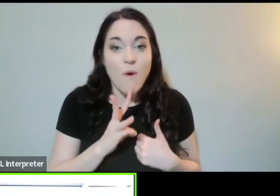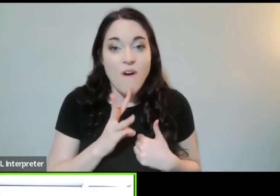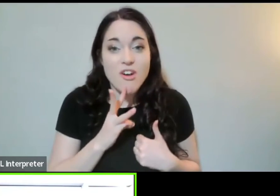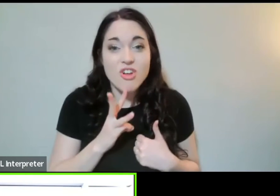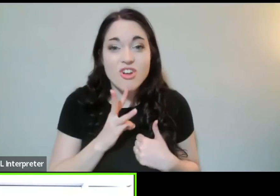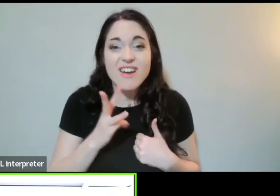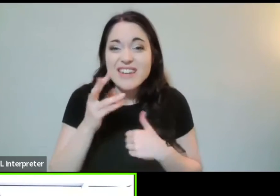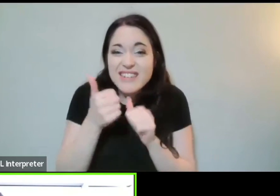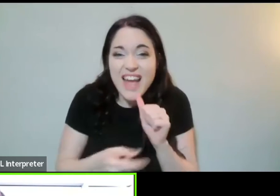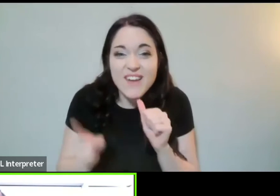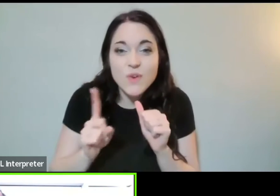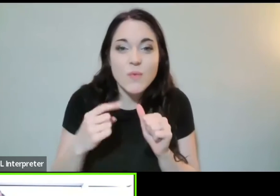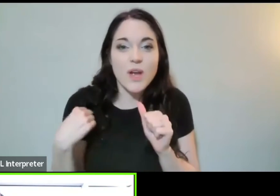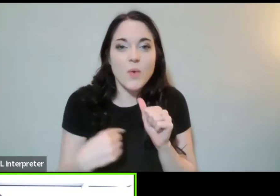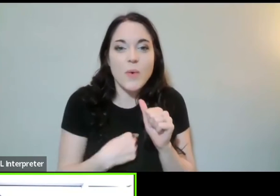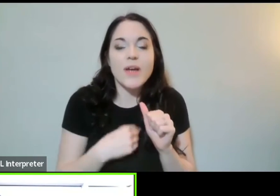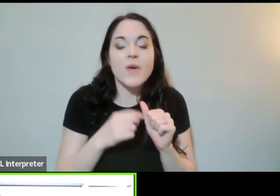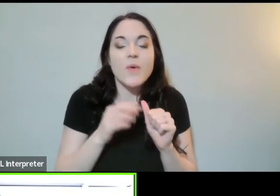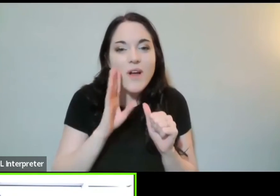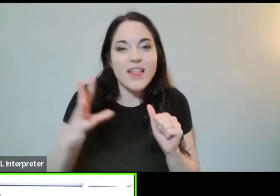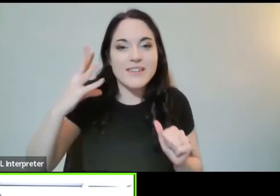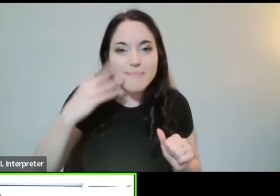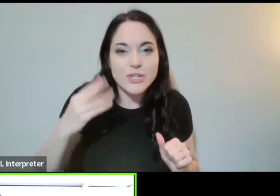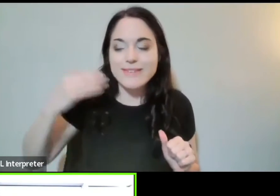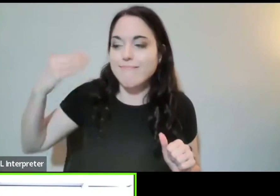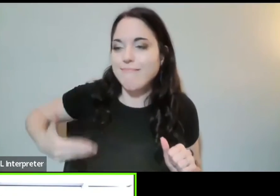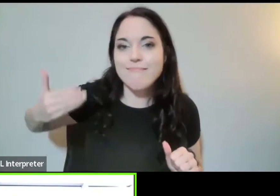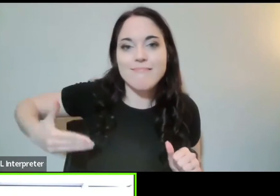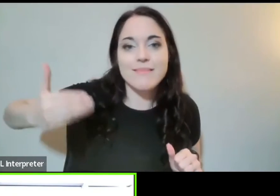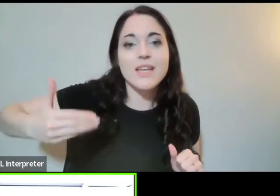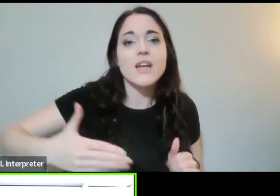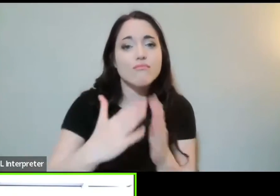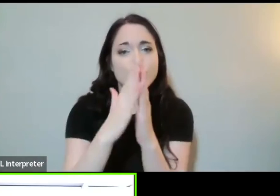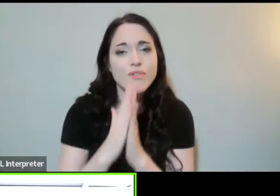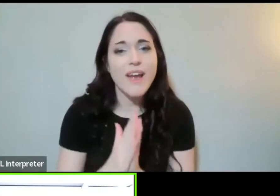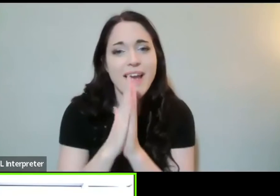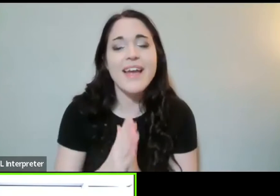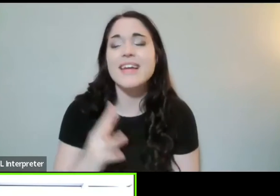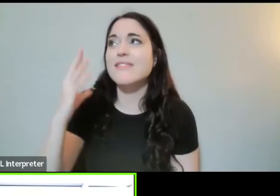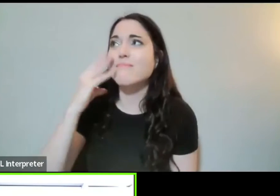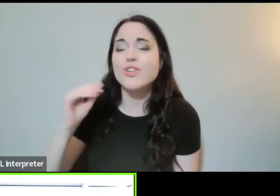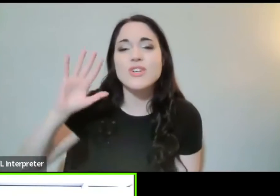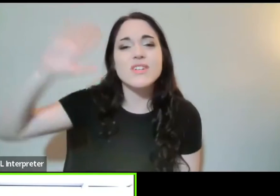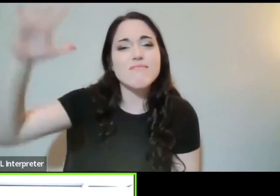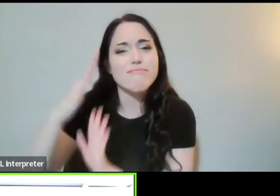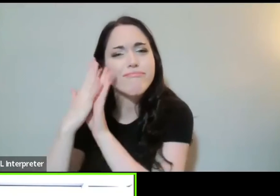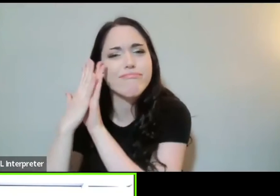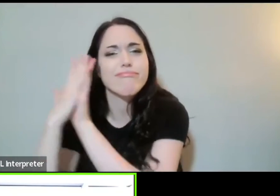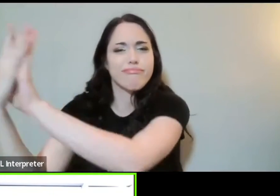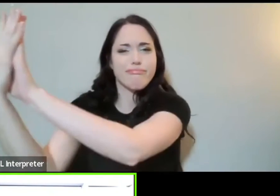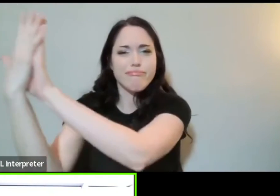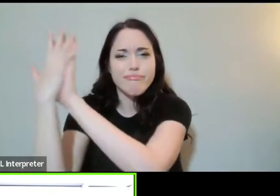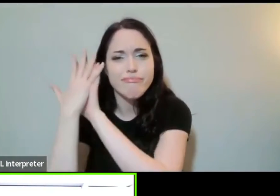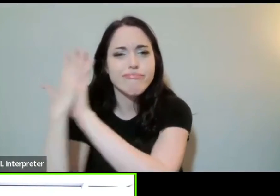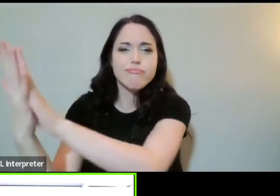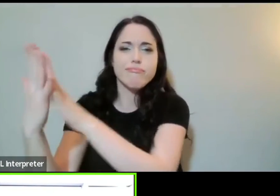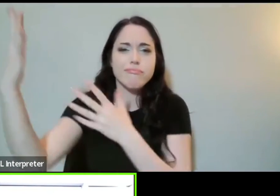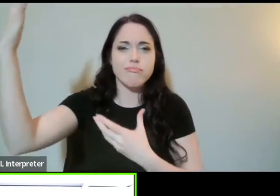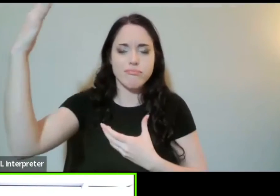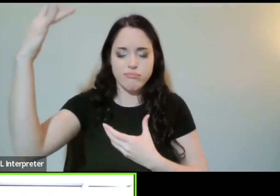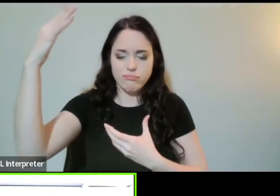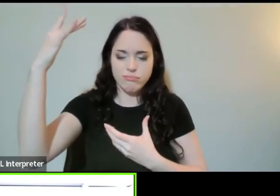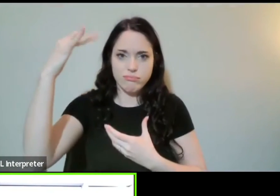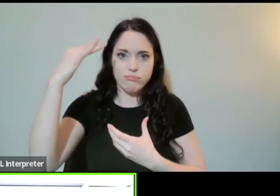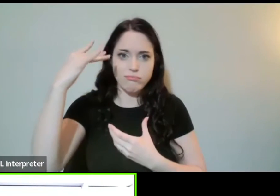Just pray and drink deeply the flow that never